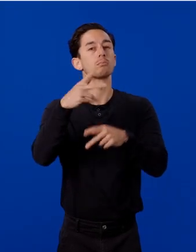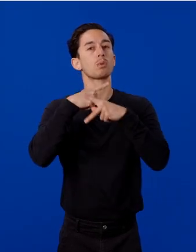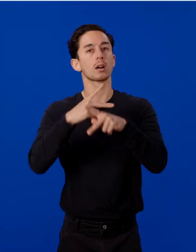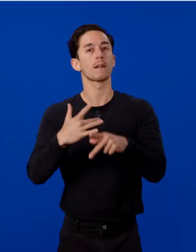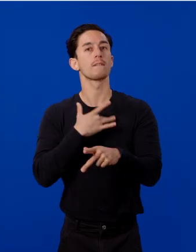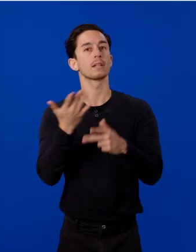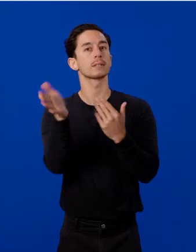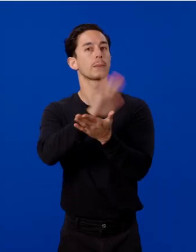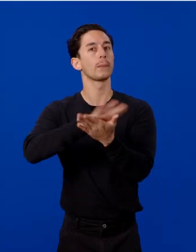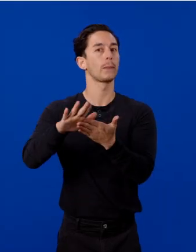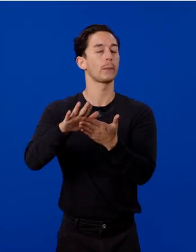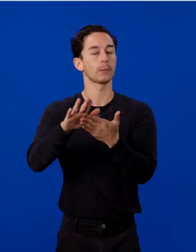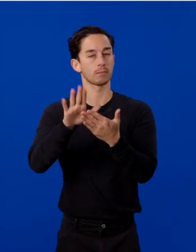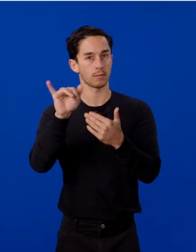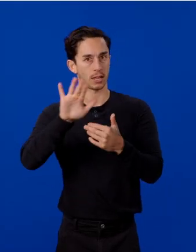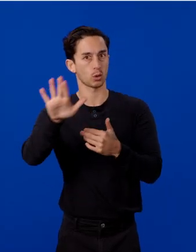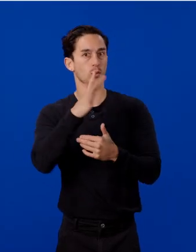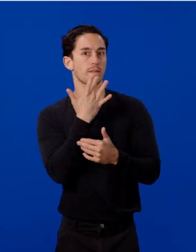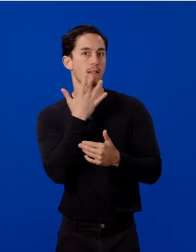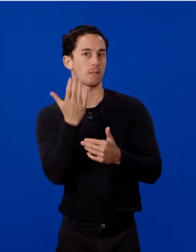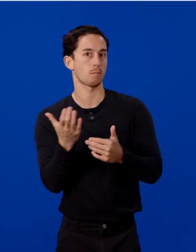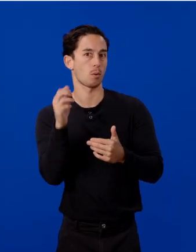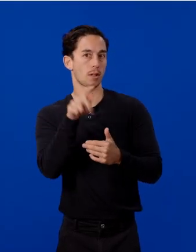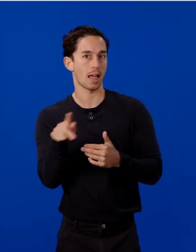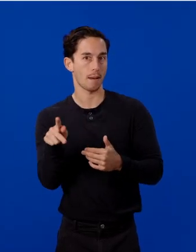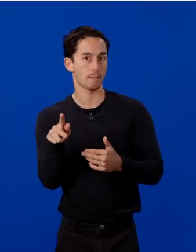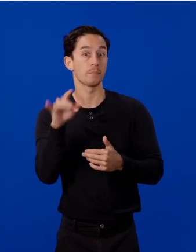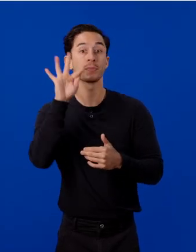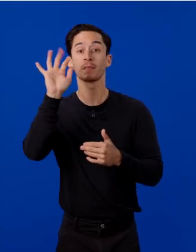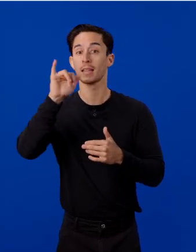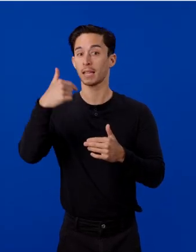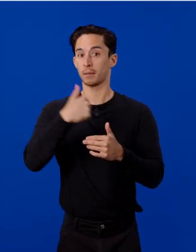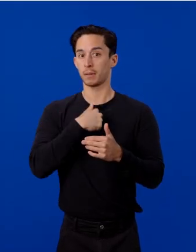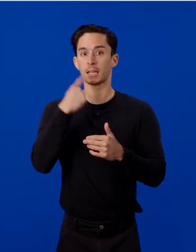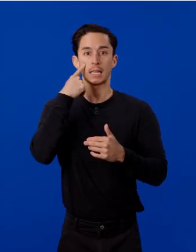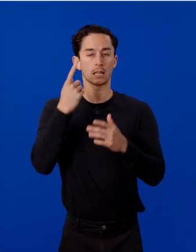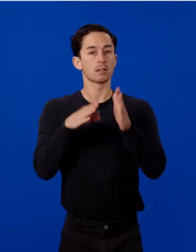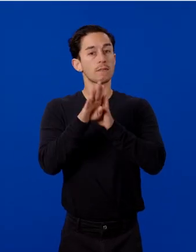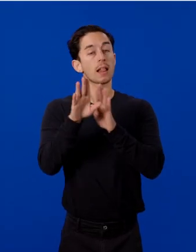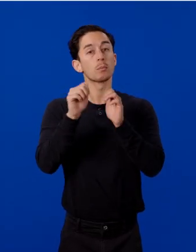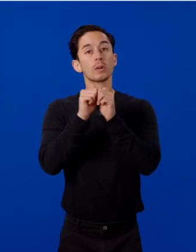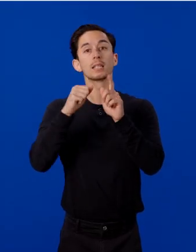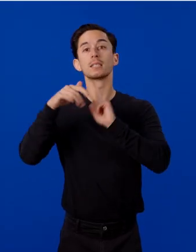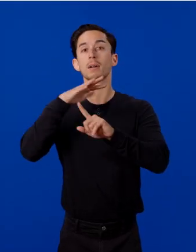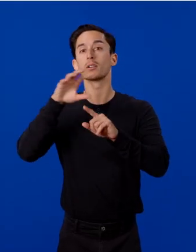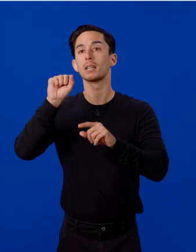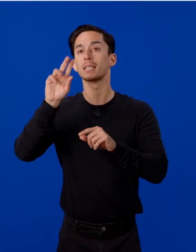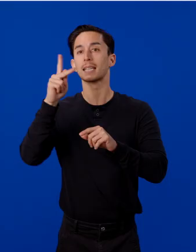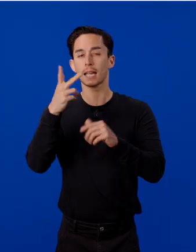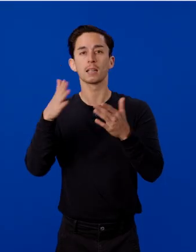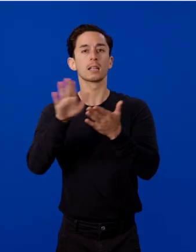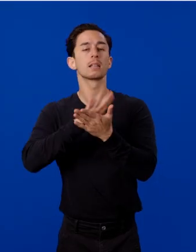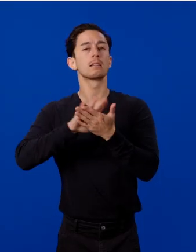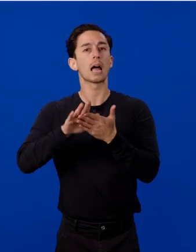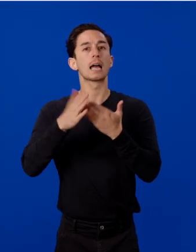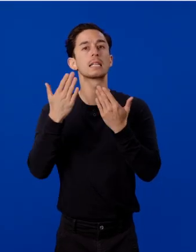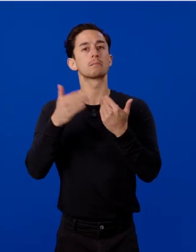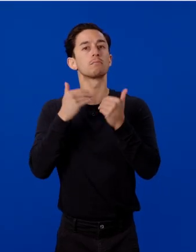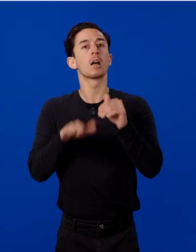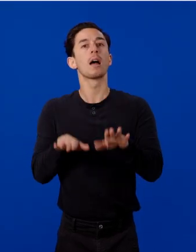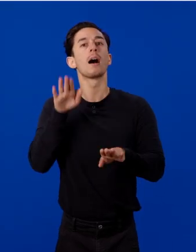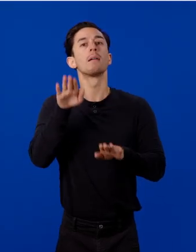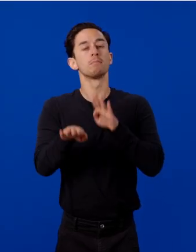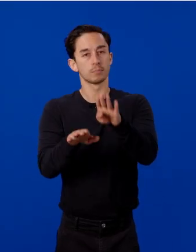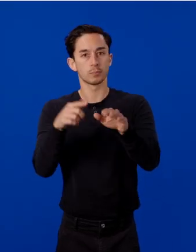app. And if you're like me, you may initially think learning to develop with Special SDK is a nice stepping stone for the day we can all wear these